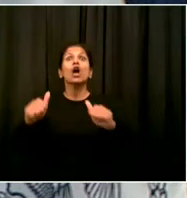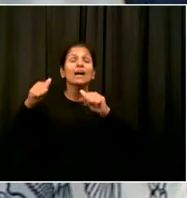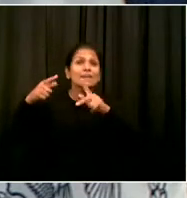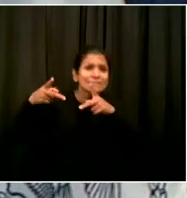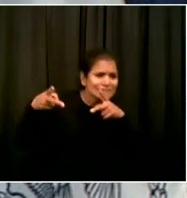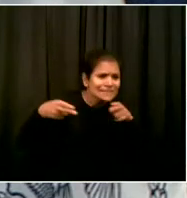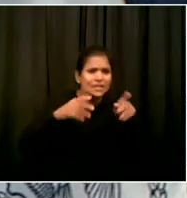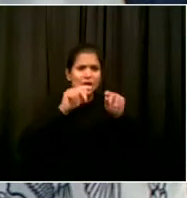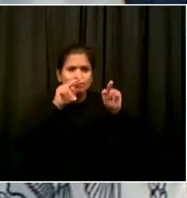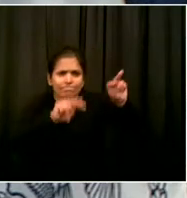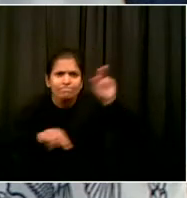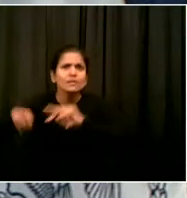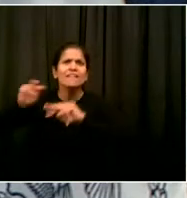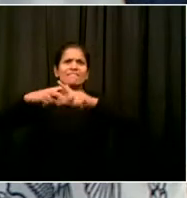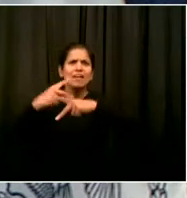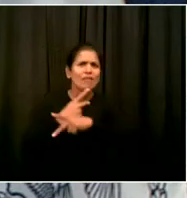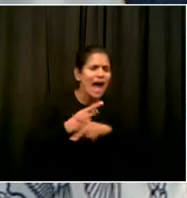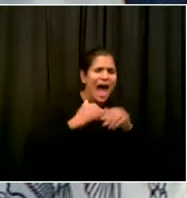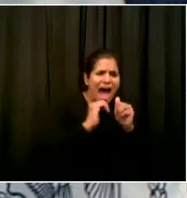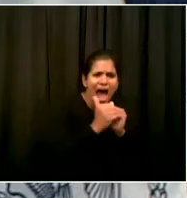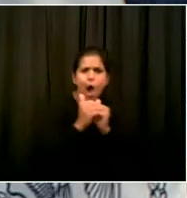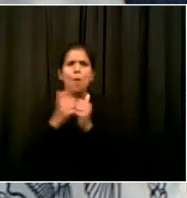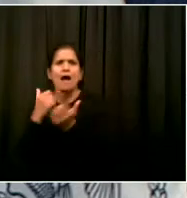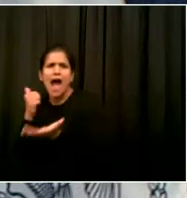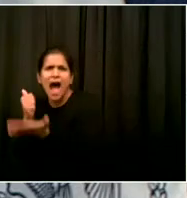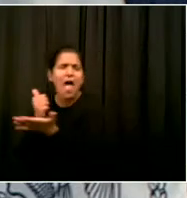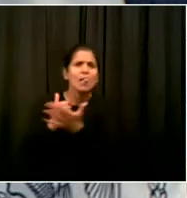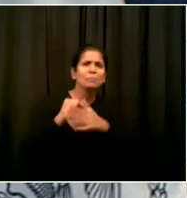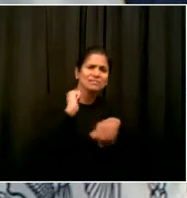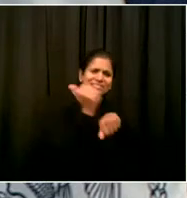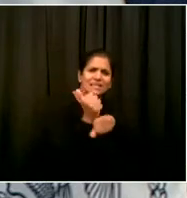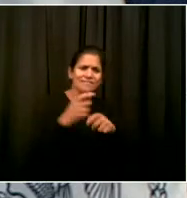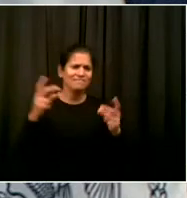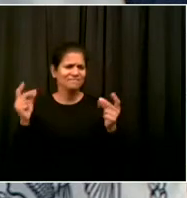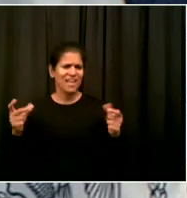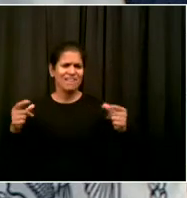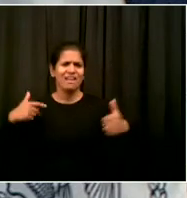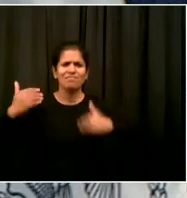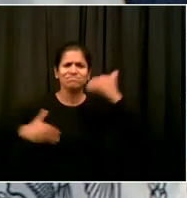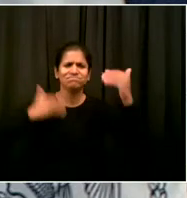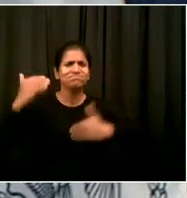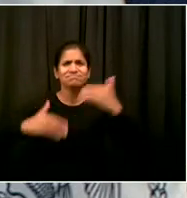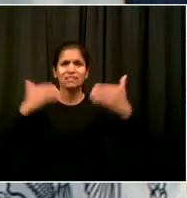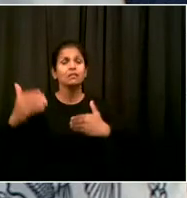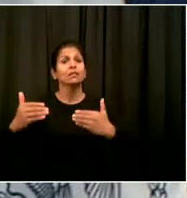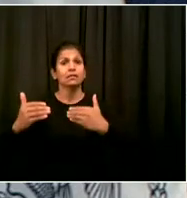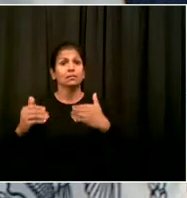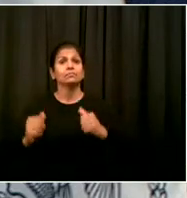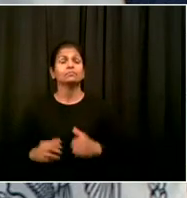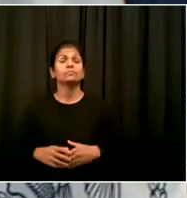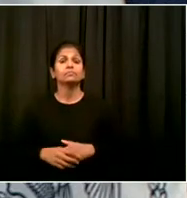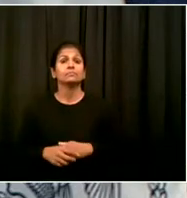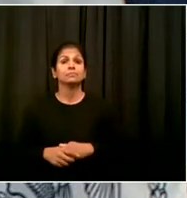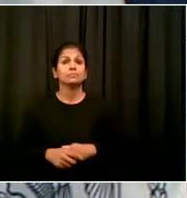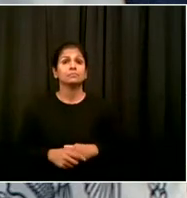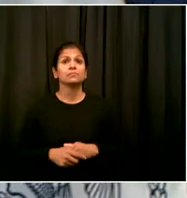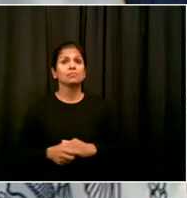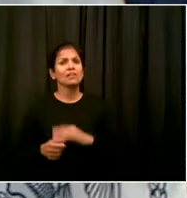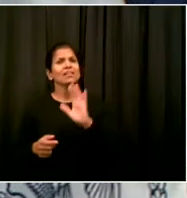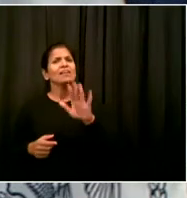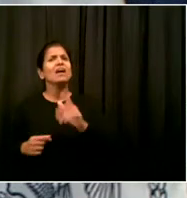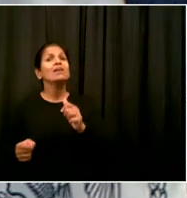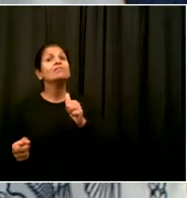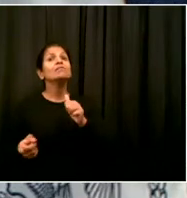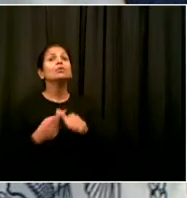second wave to do all that. Yoav, I would simply say it's first things first. The first mission is to stop a second wave or if you have a second wave, a